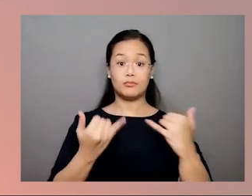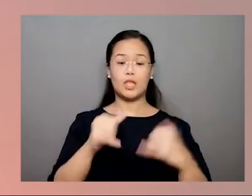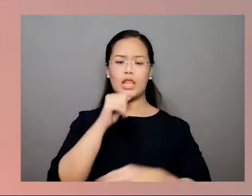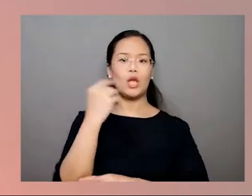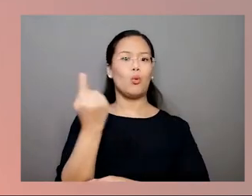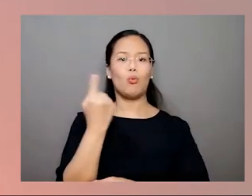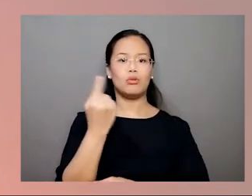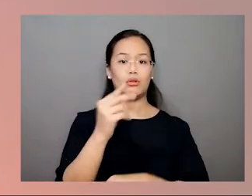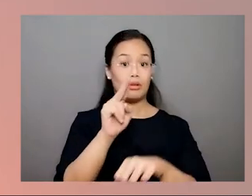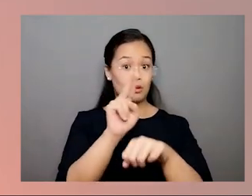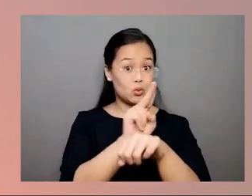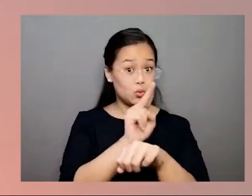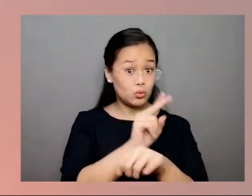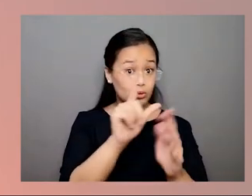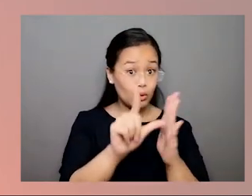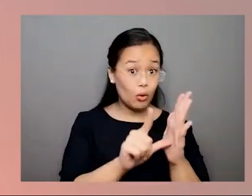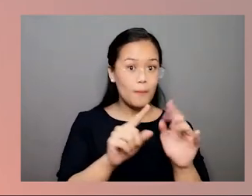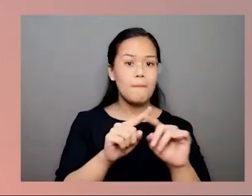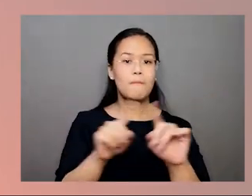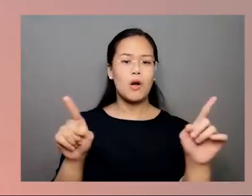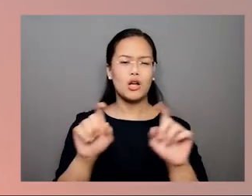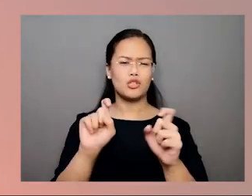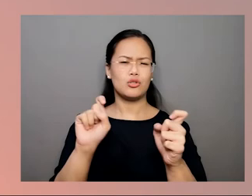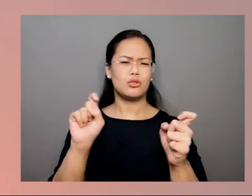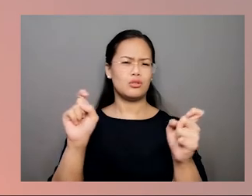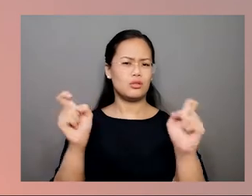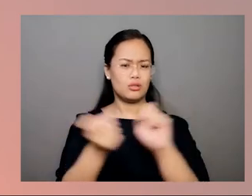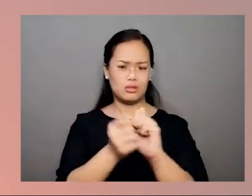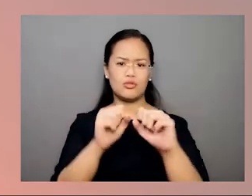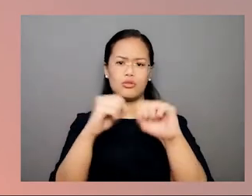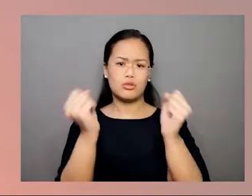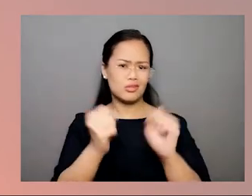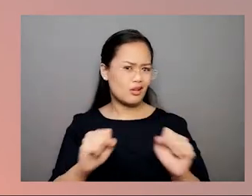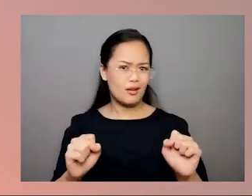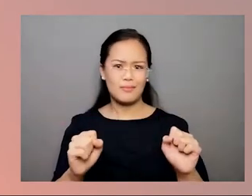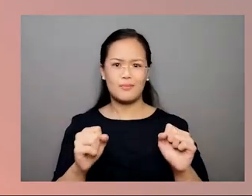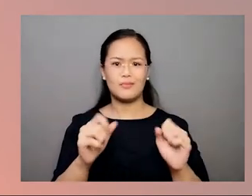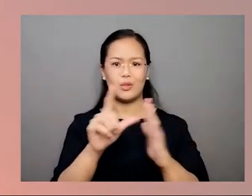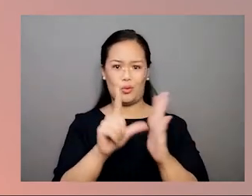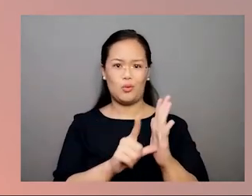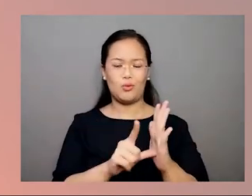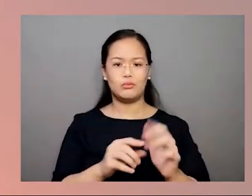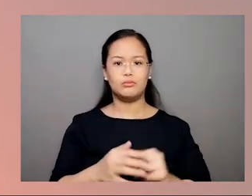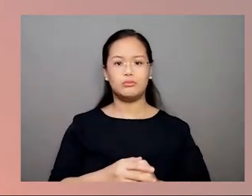This time, not just to use the law, but to shape or change the law.